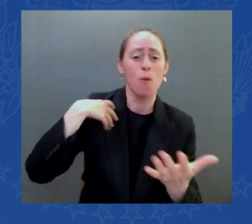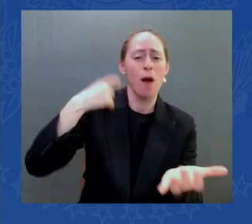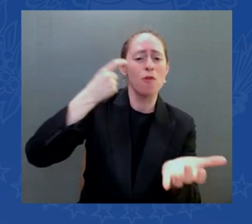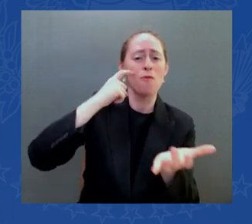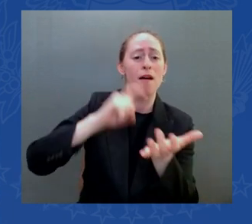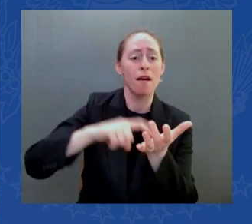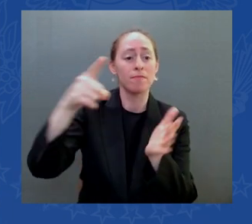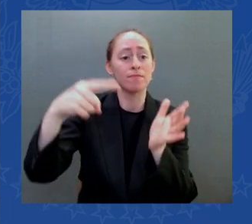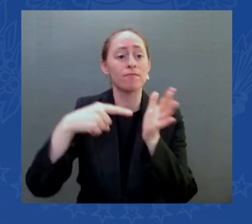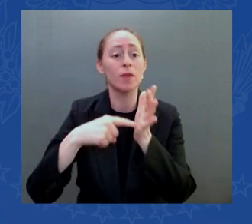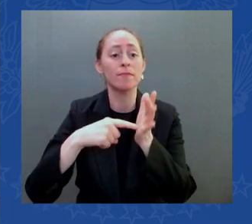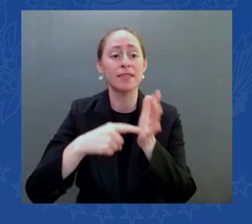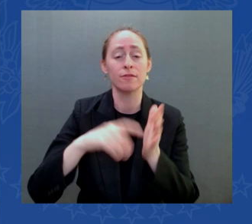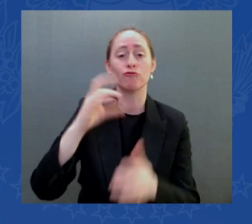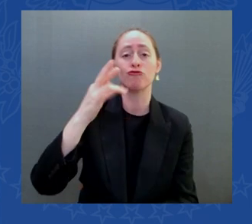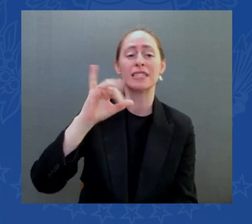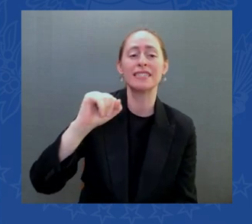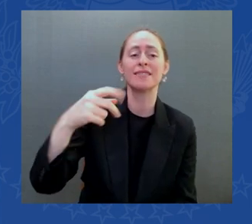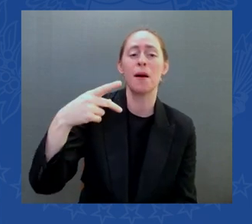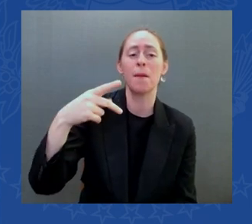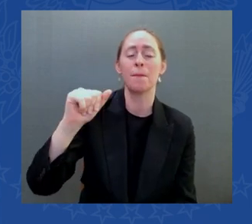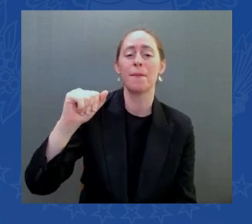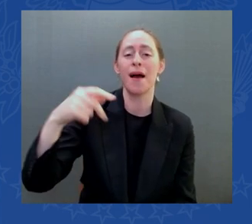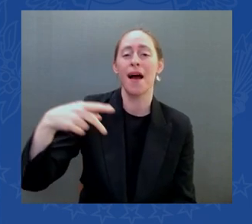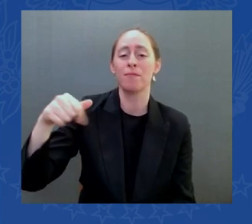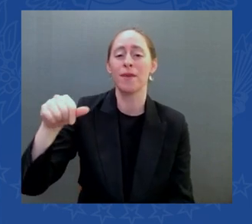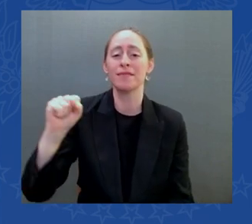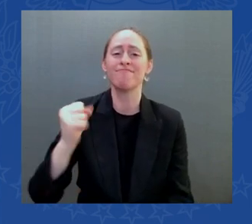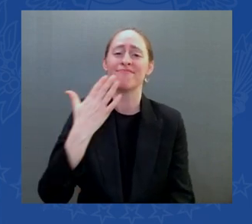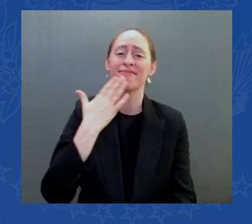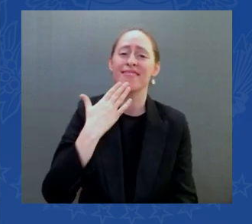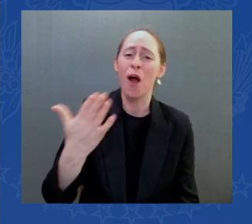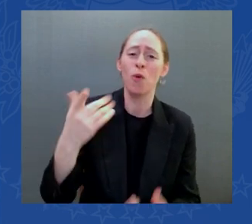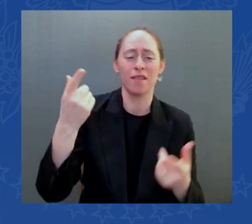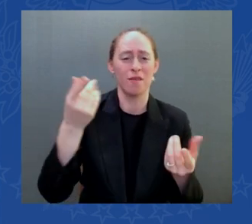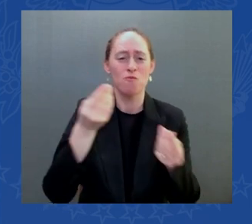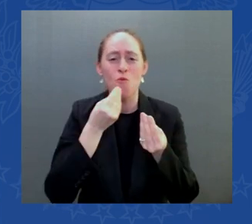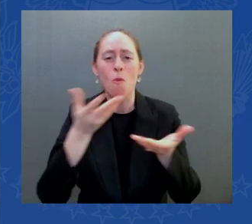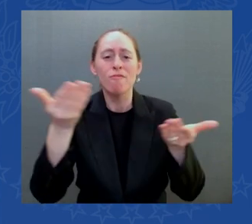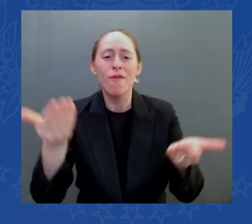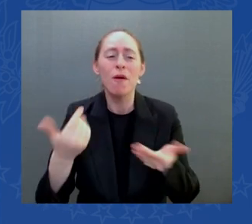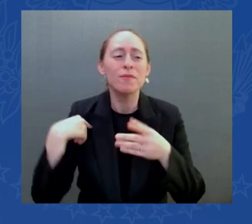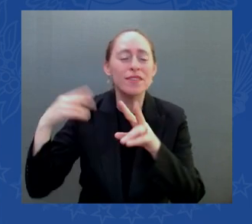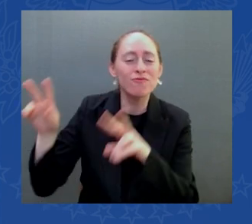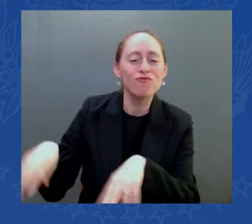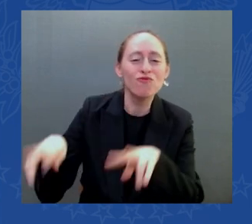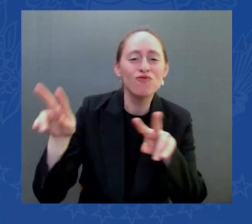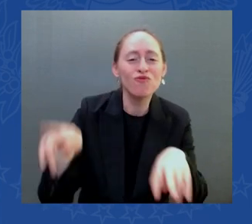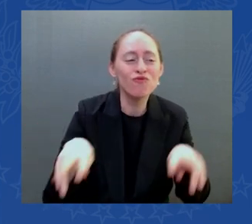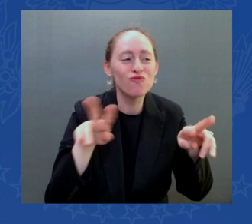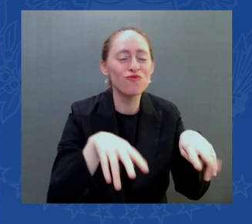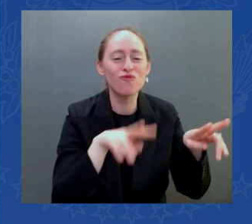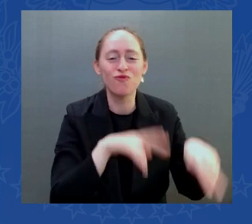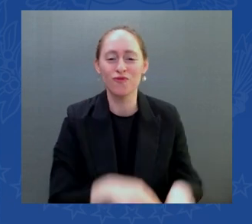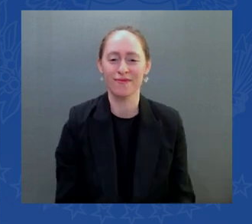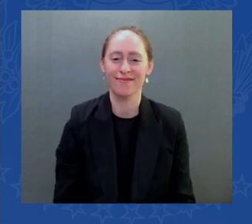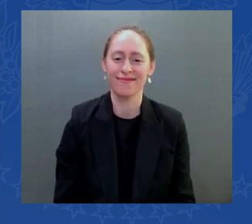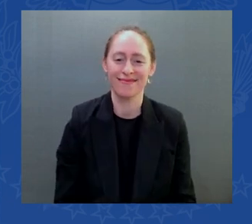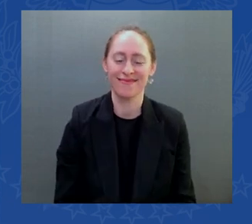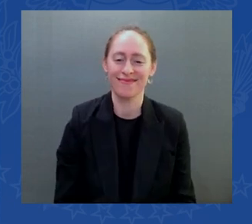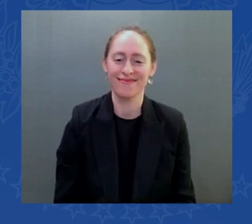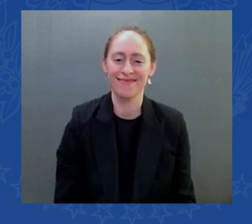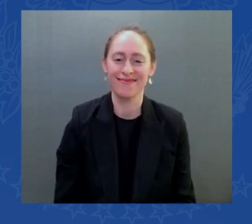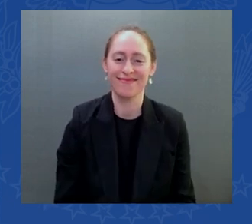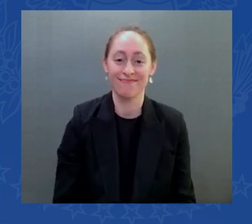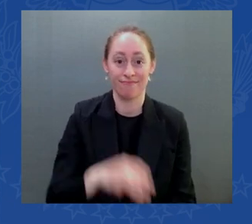district I appreciate it and he's a member of the committee that got this bill across the finish line getting big